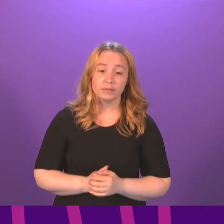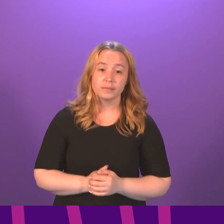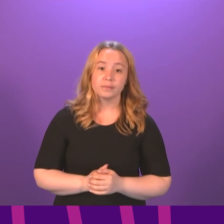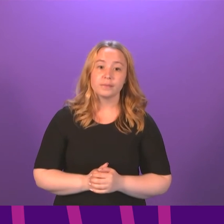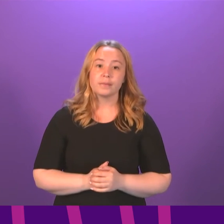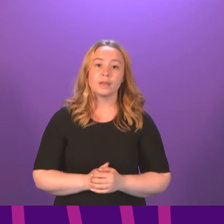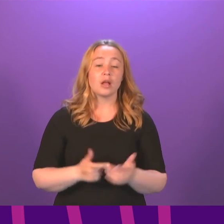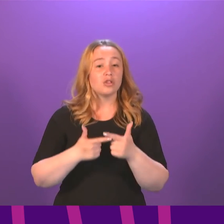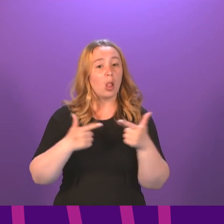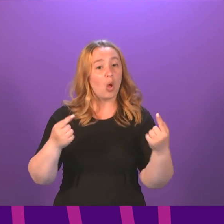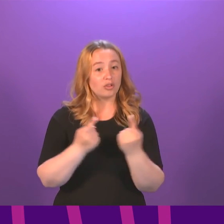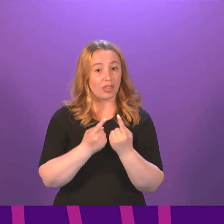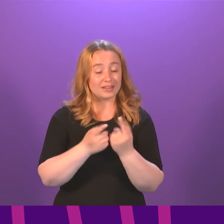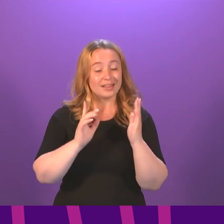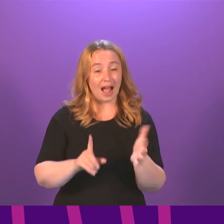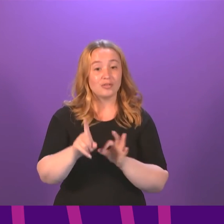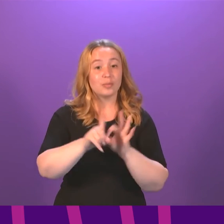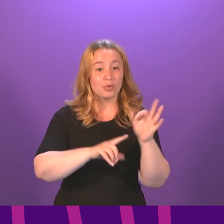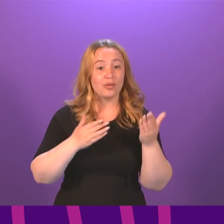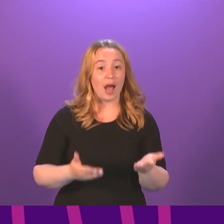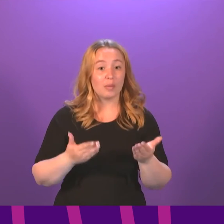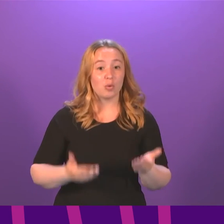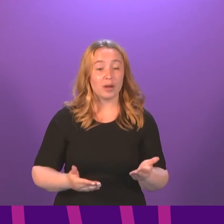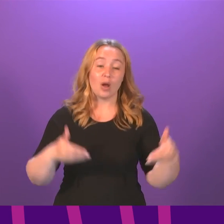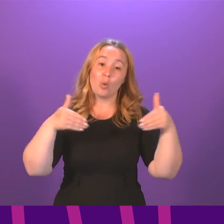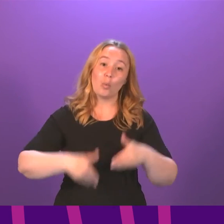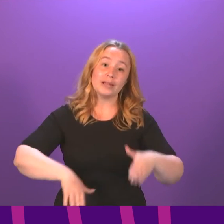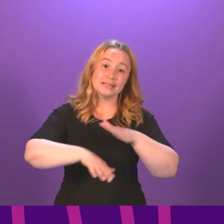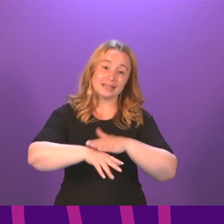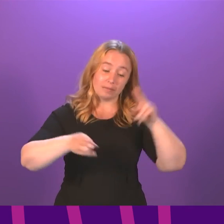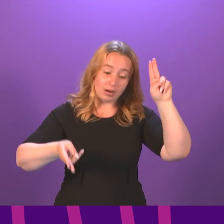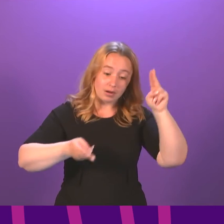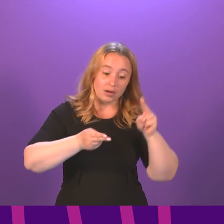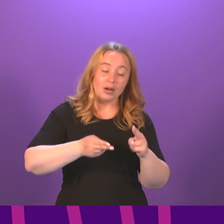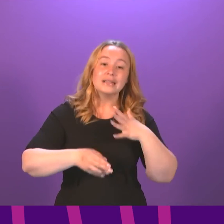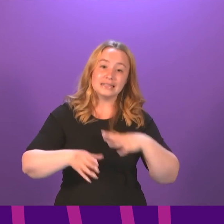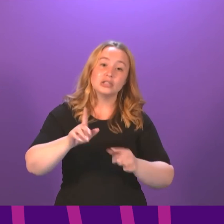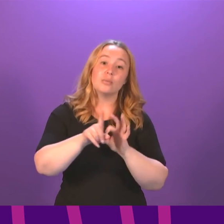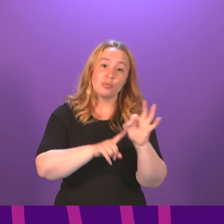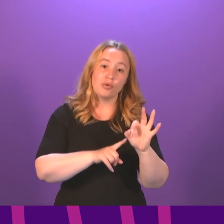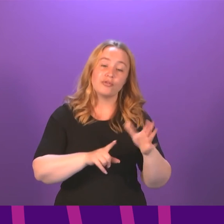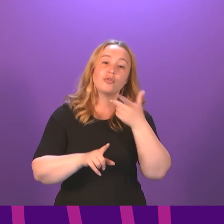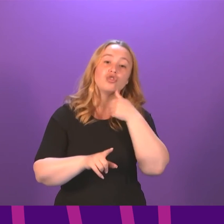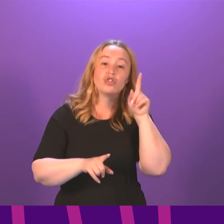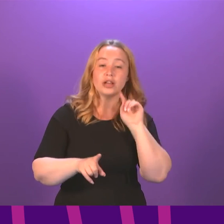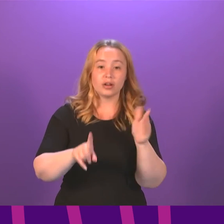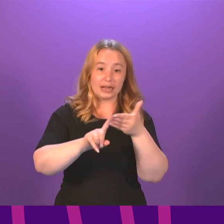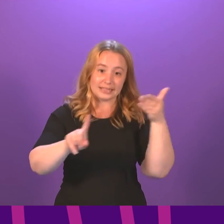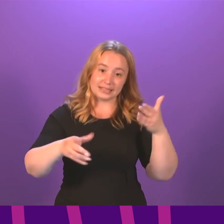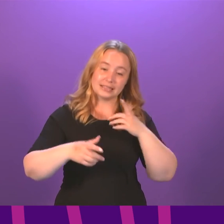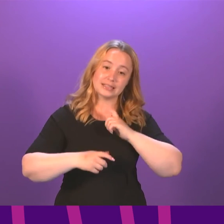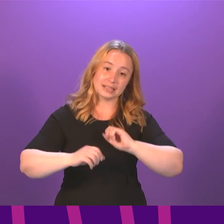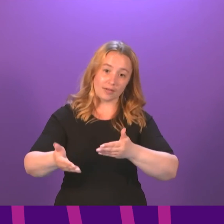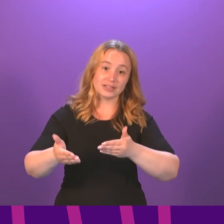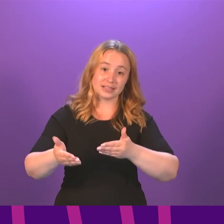There are many things we have got to do, not least reducing waiting times for gender identity services. And I have already commented